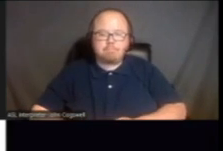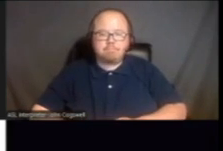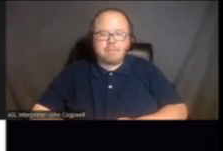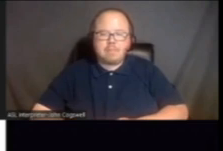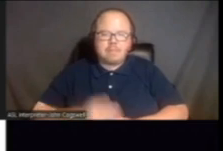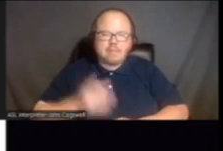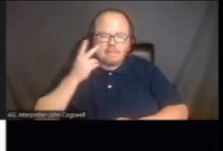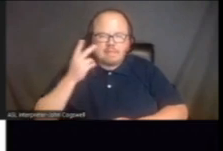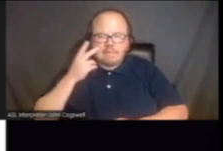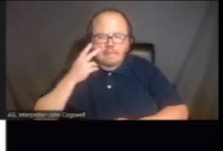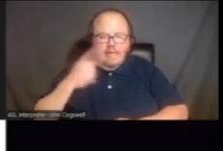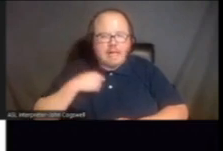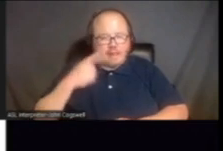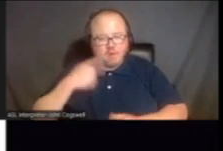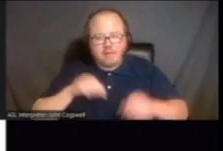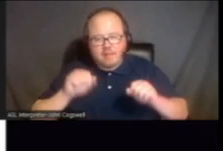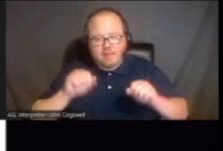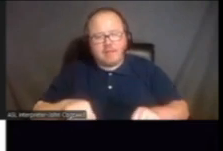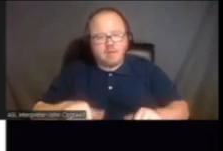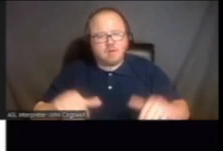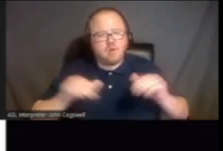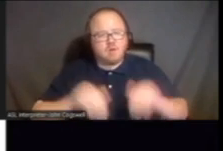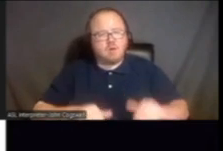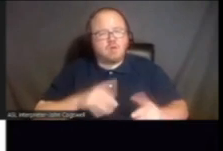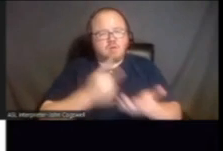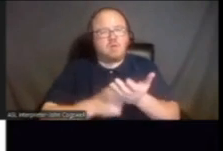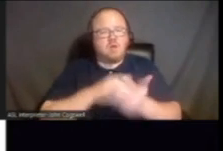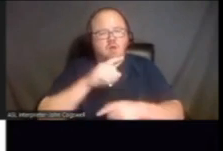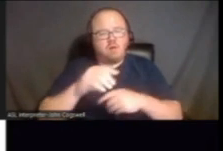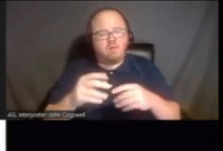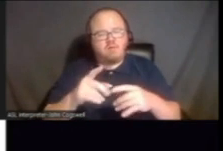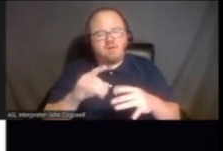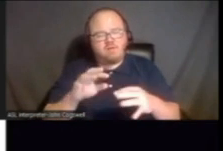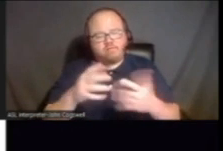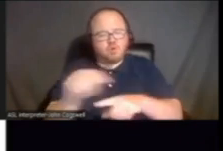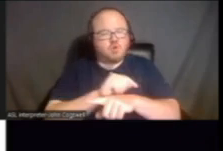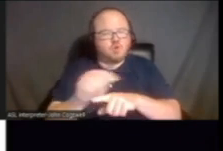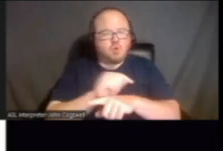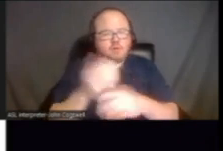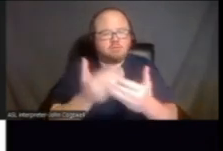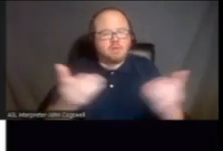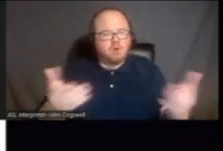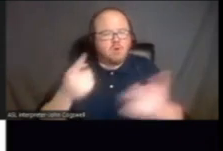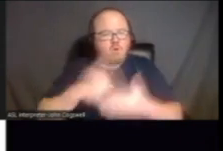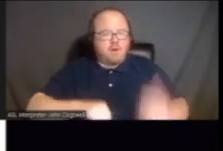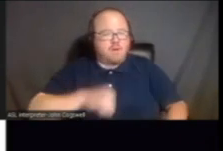Let's see. And I think we can go on a little bit into some of the training materials and what we pride ourselves in, Aurelia.